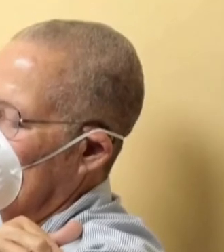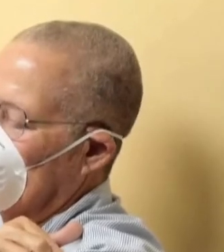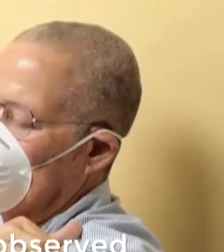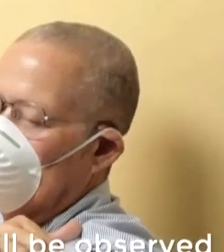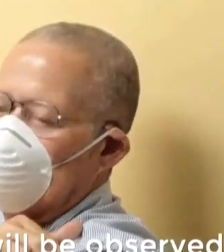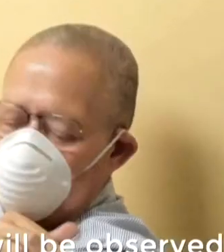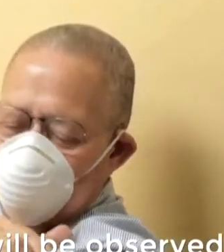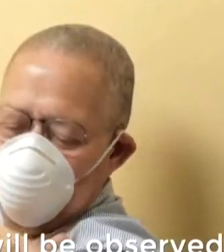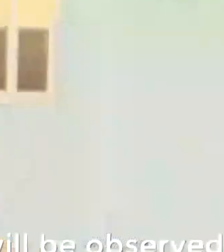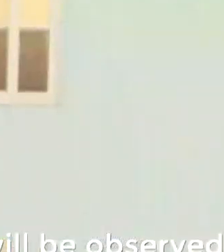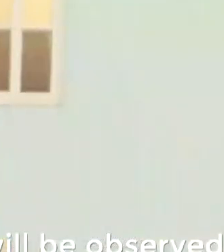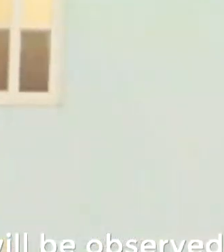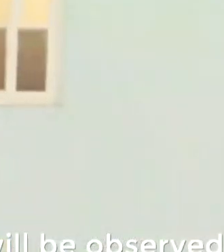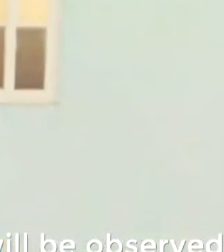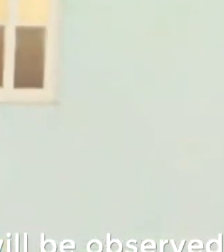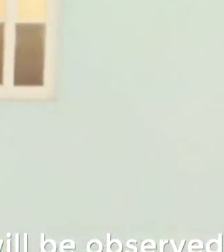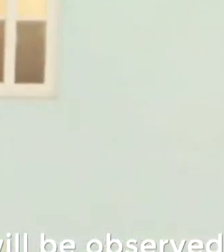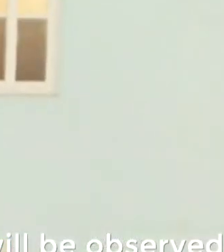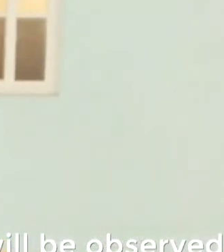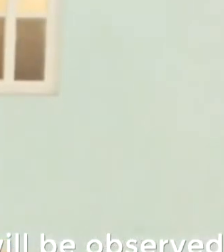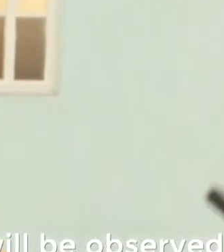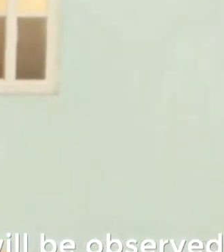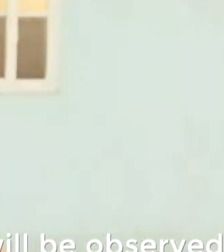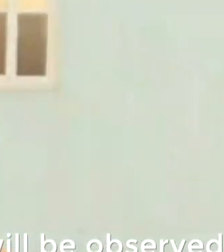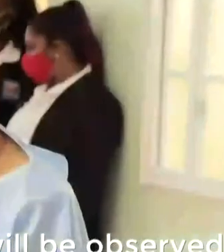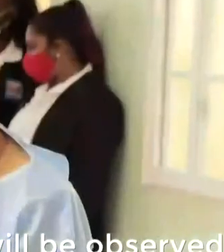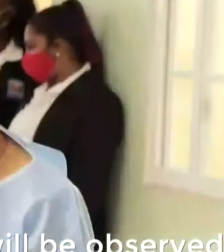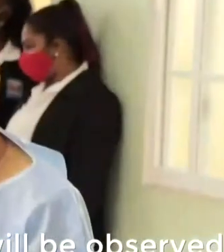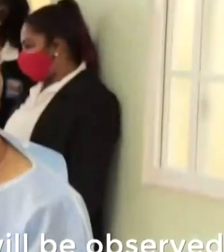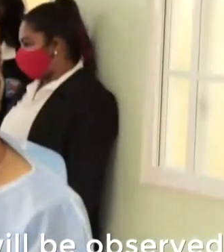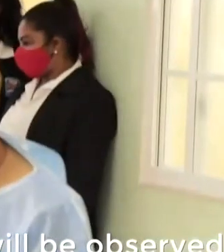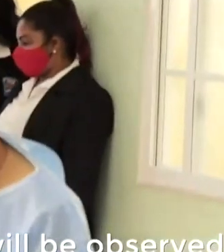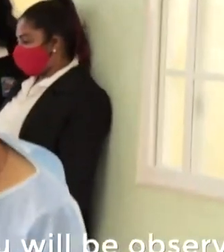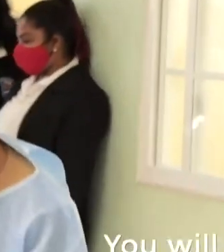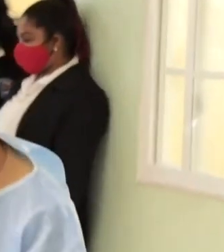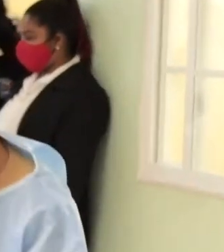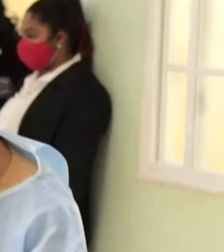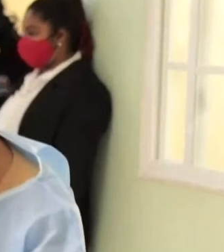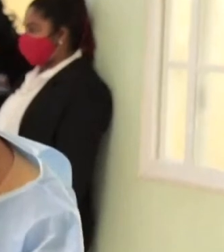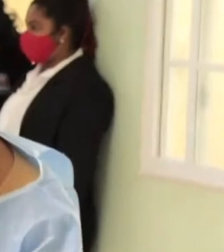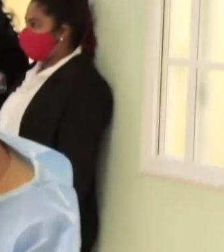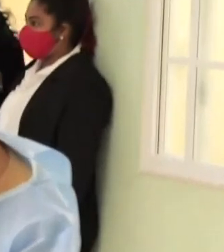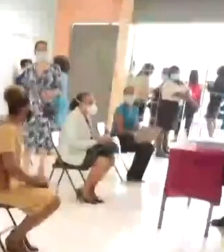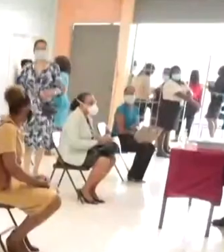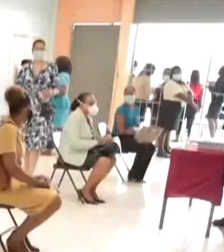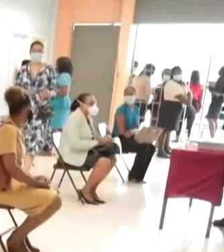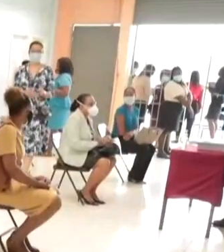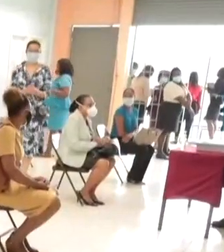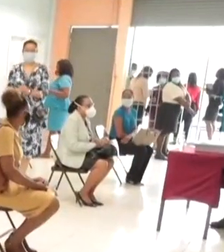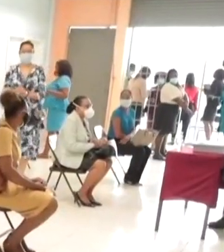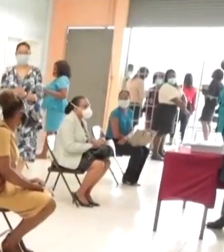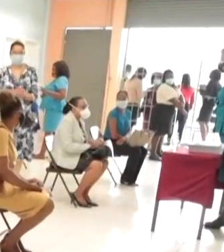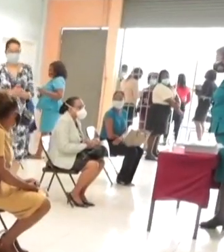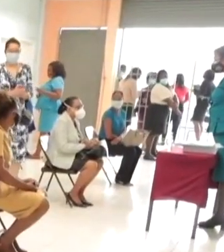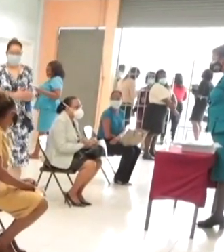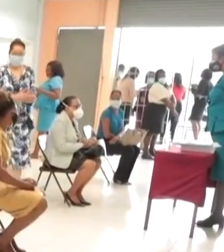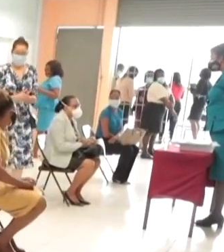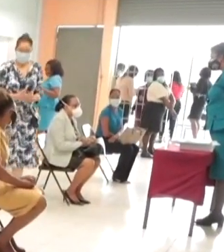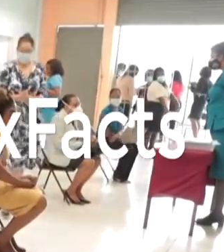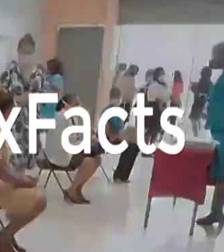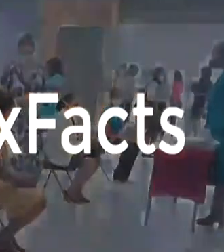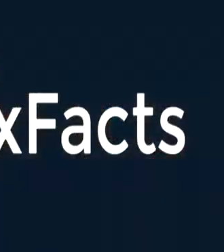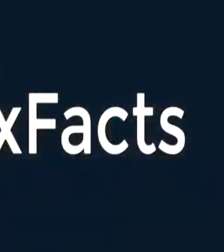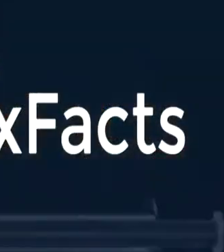you will be observed for about 15 minutes just so a health care provider can monitor you for signs of an allergic reaction.